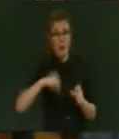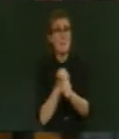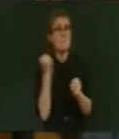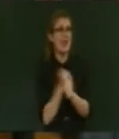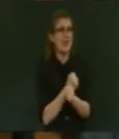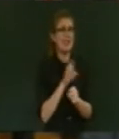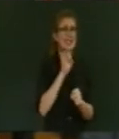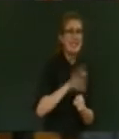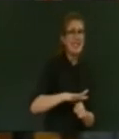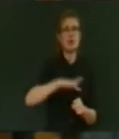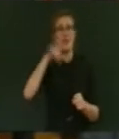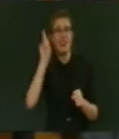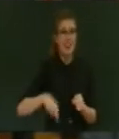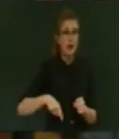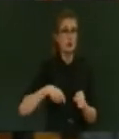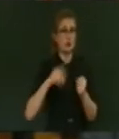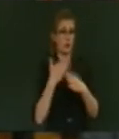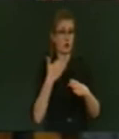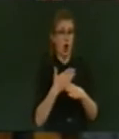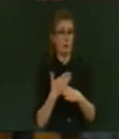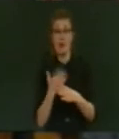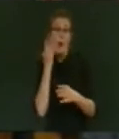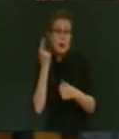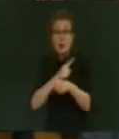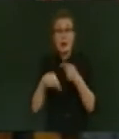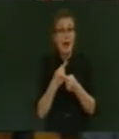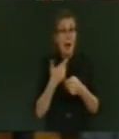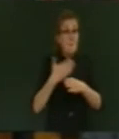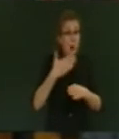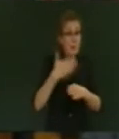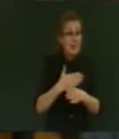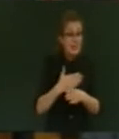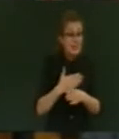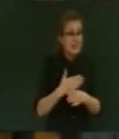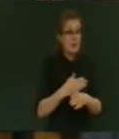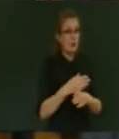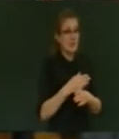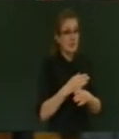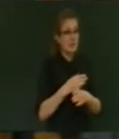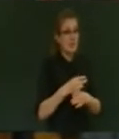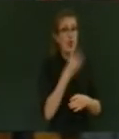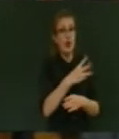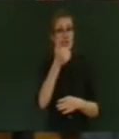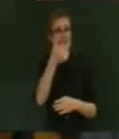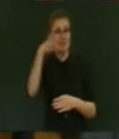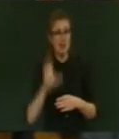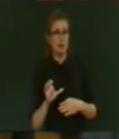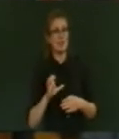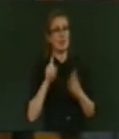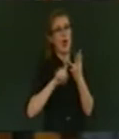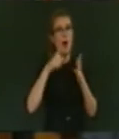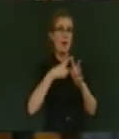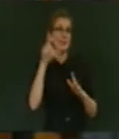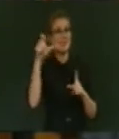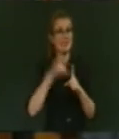comes to employment, there are 36 countries in the OECD. Only four have a higher rate of employment than we do. And